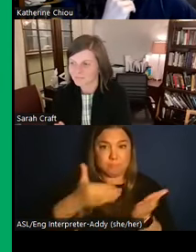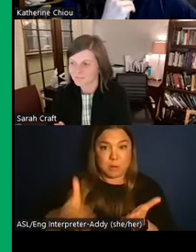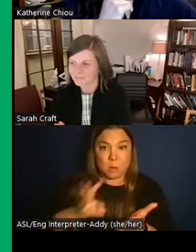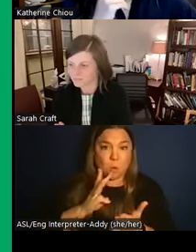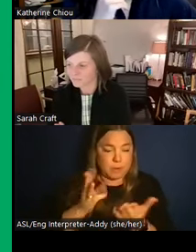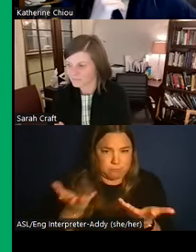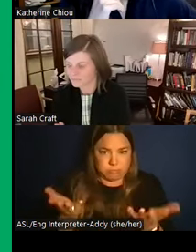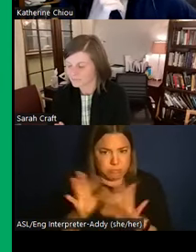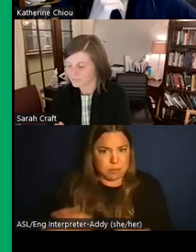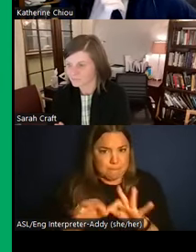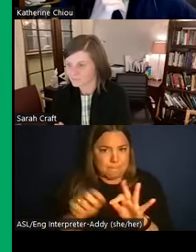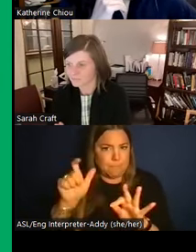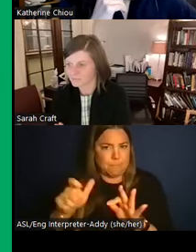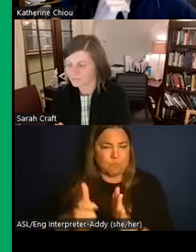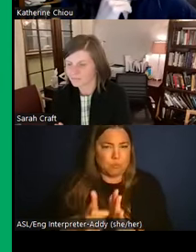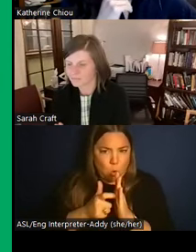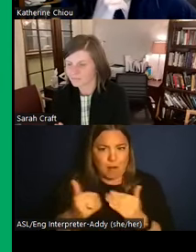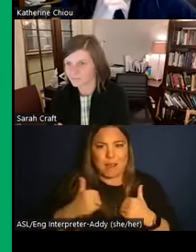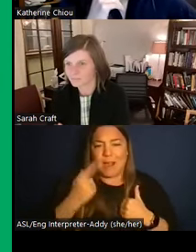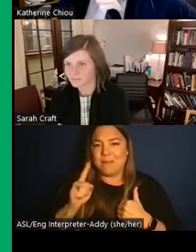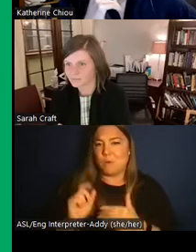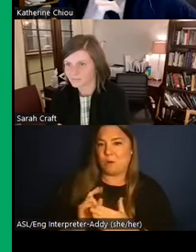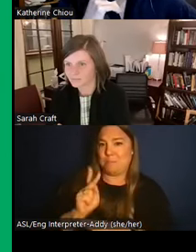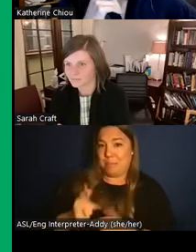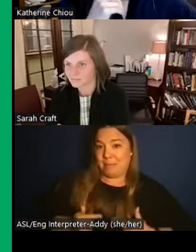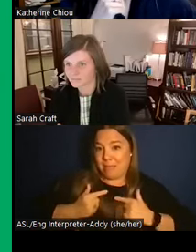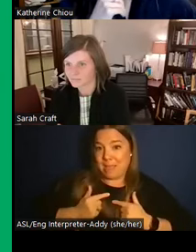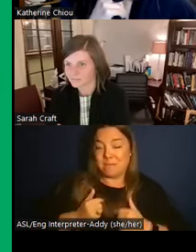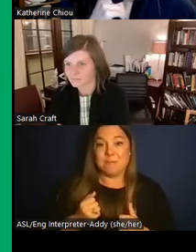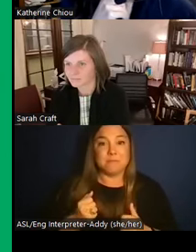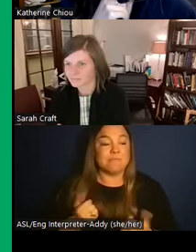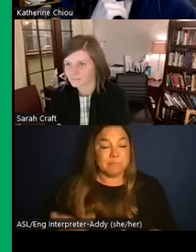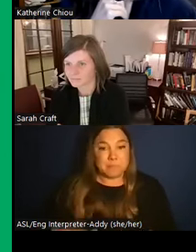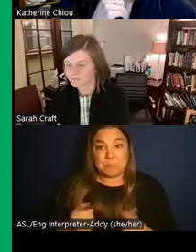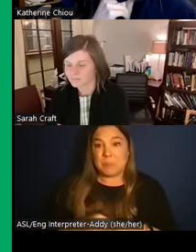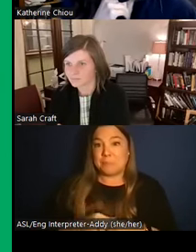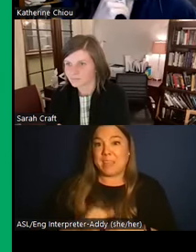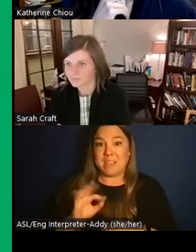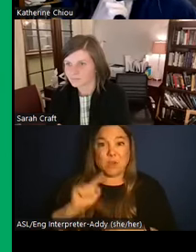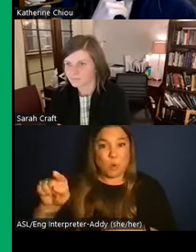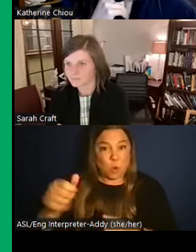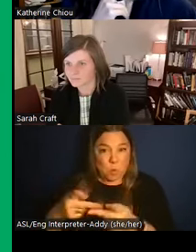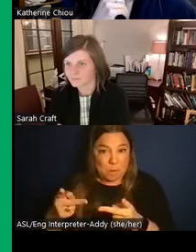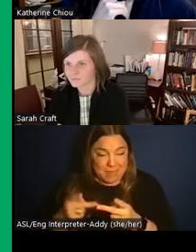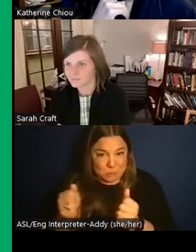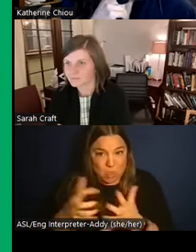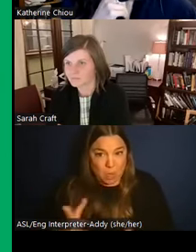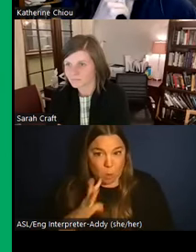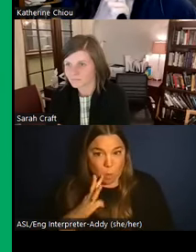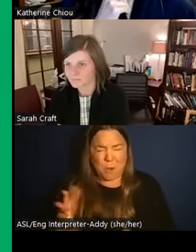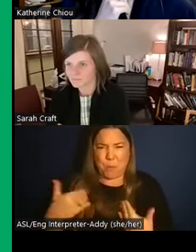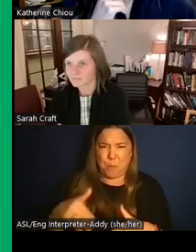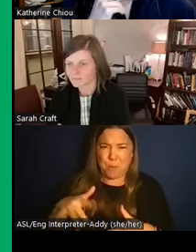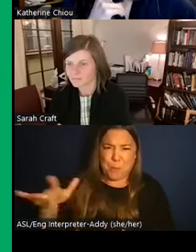you go to this region today, and you're in an area where there's no water, it basically looks like Tatooine, it's like extremely dry,